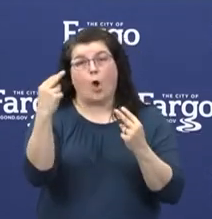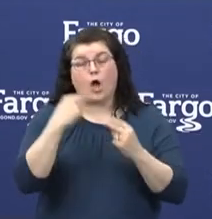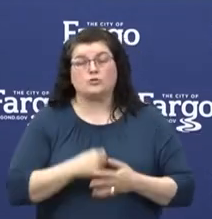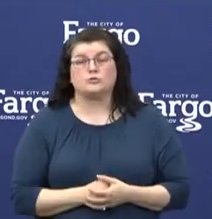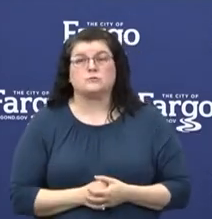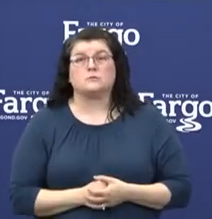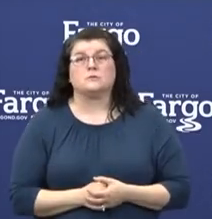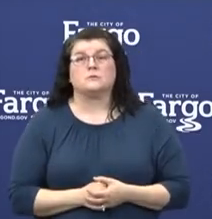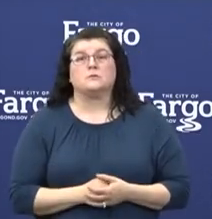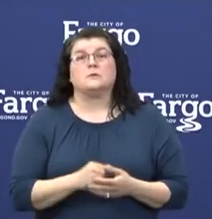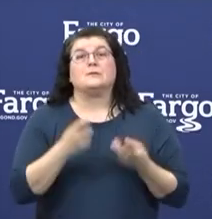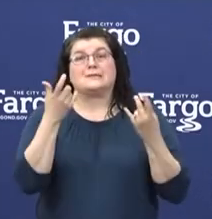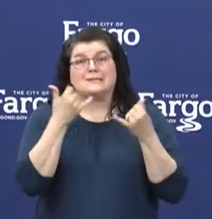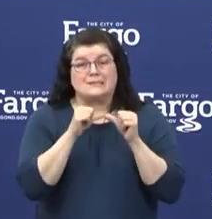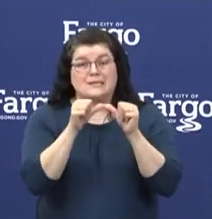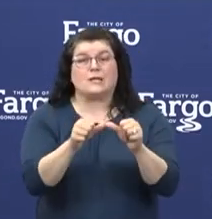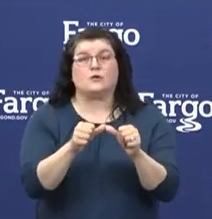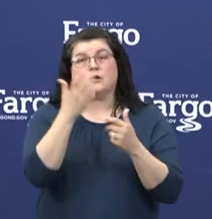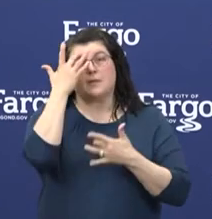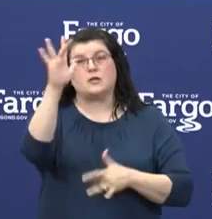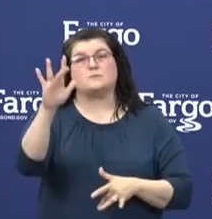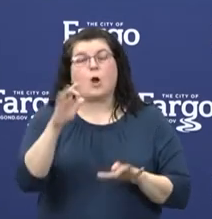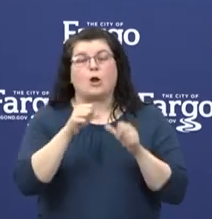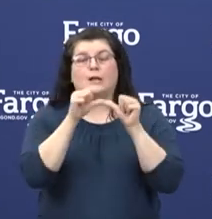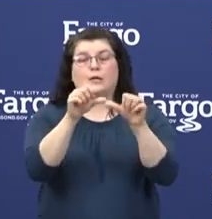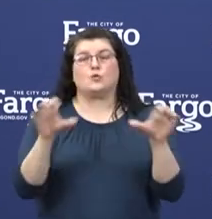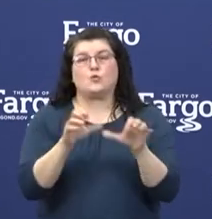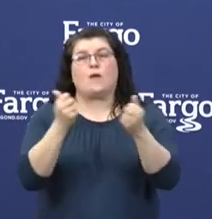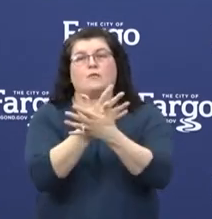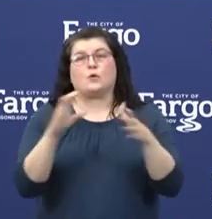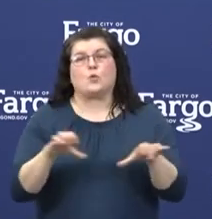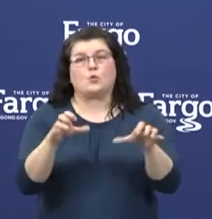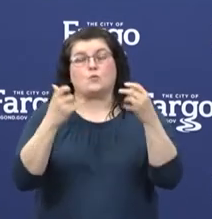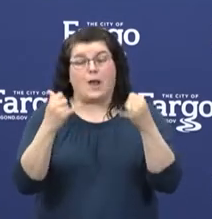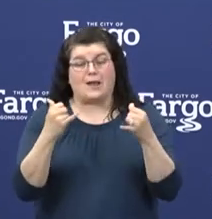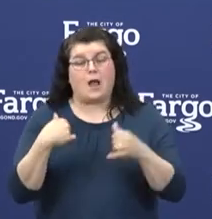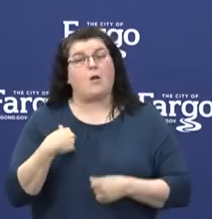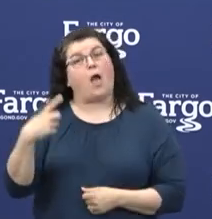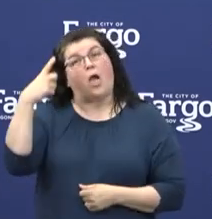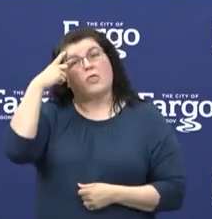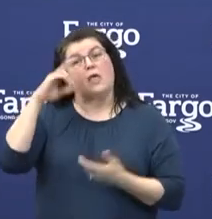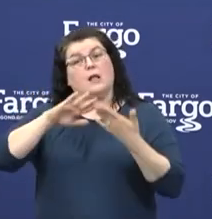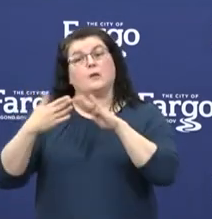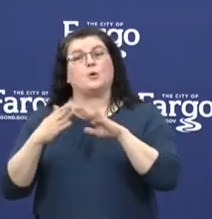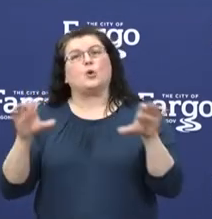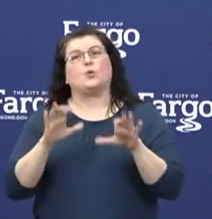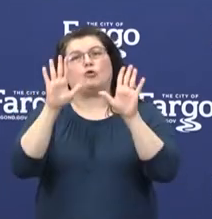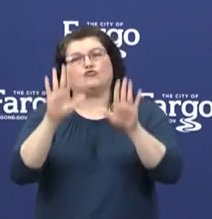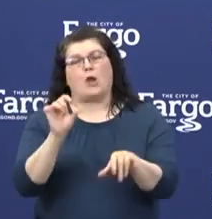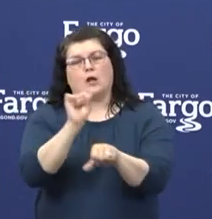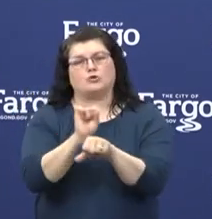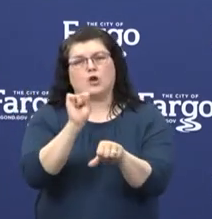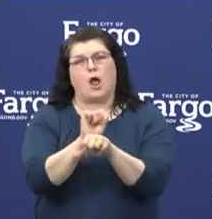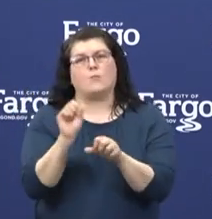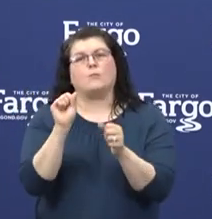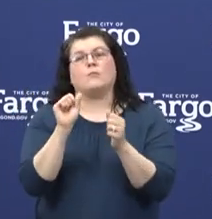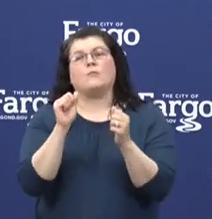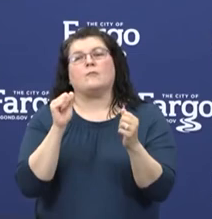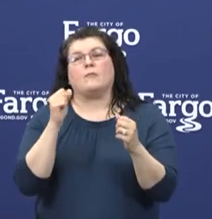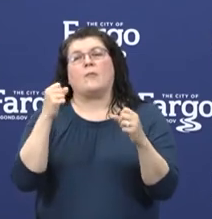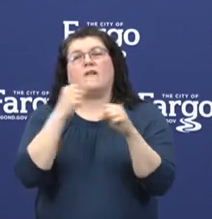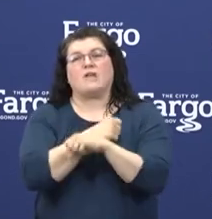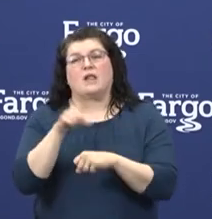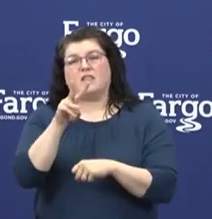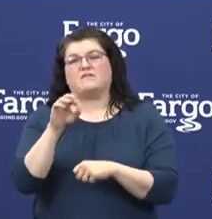smart. Keep doing the things you have been doing up to this time. I think our community has been doing a great job taking on this virus and we'll continue to do that.